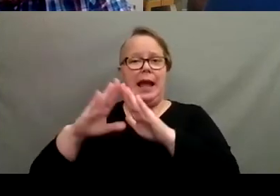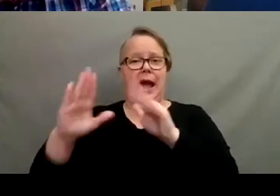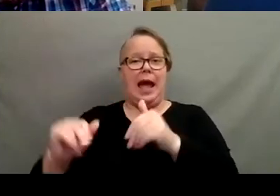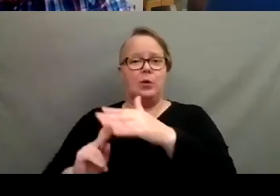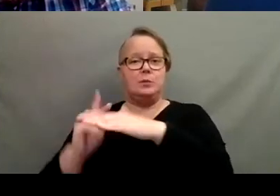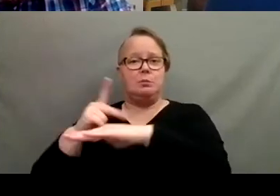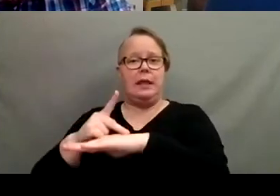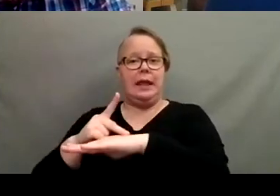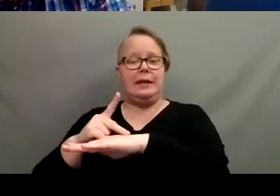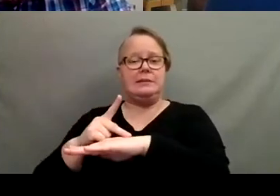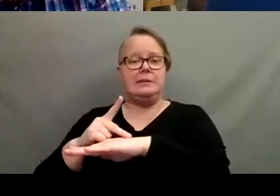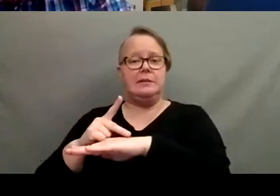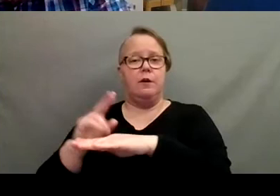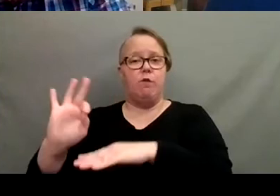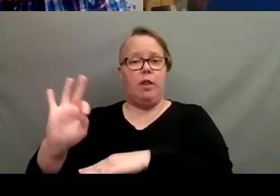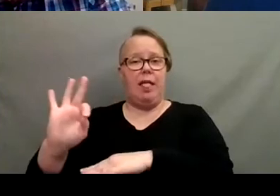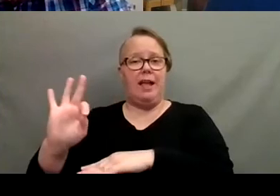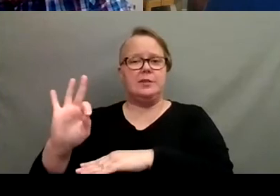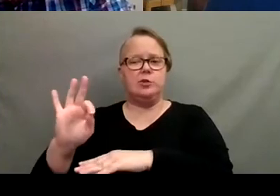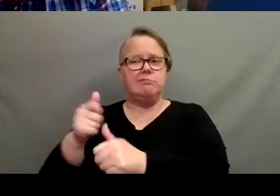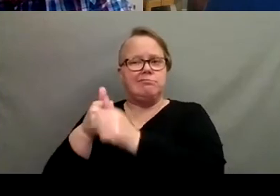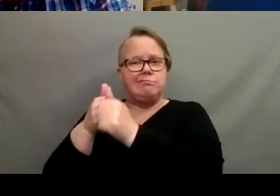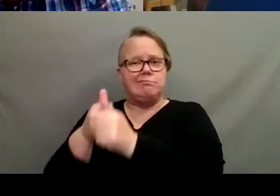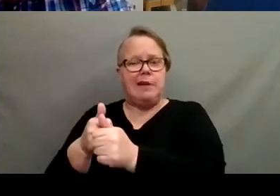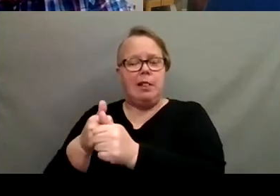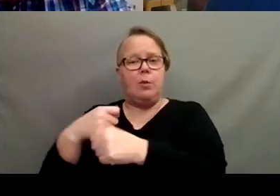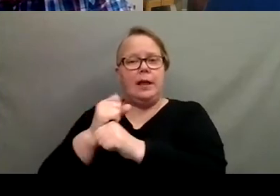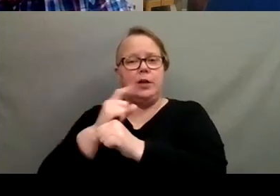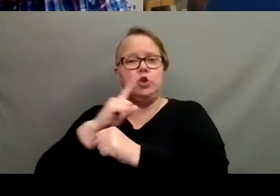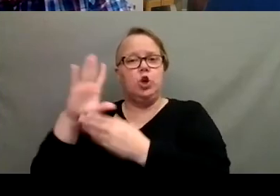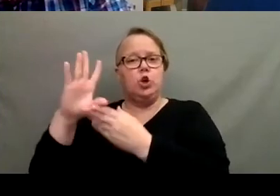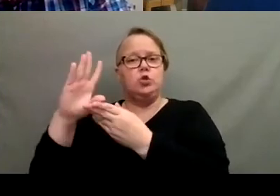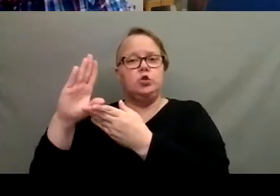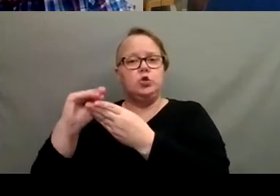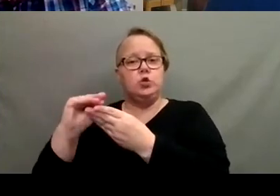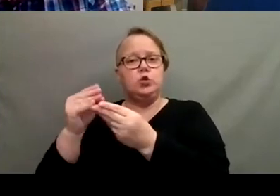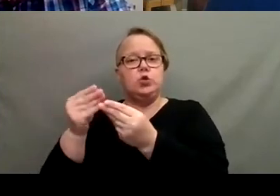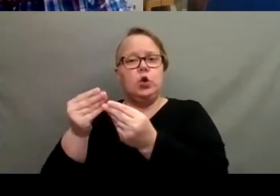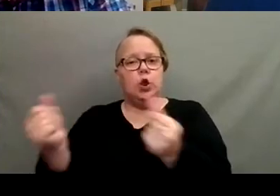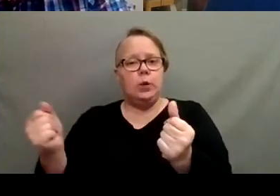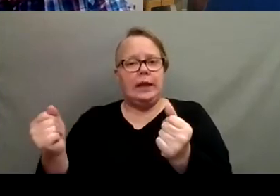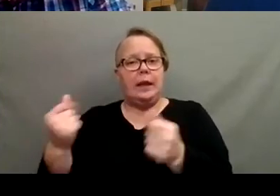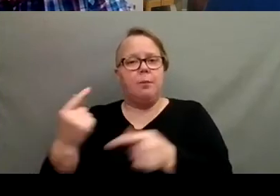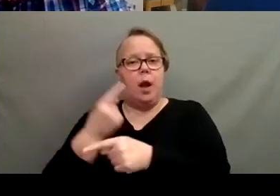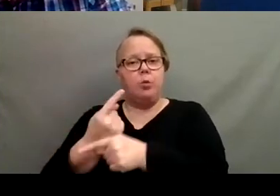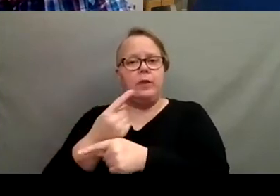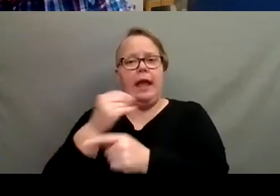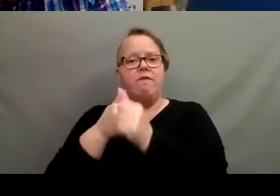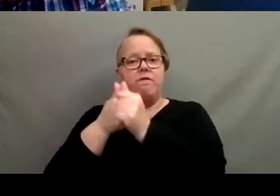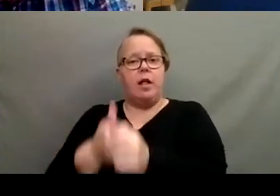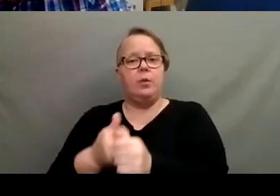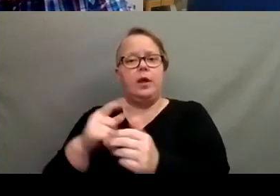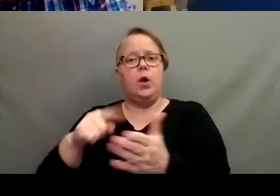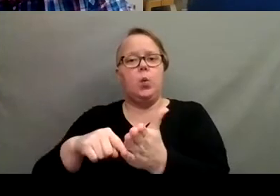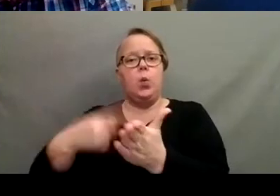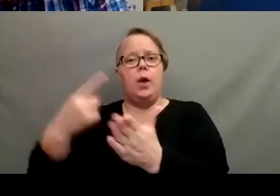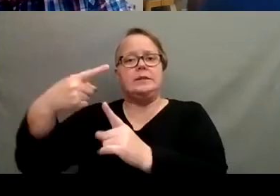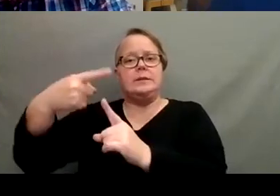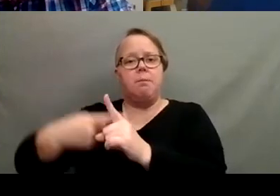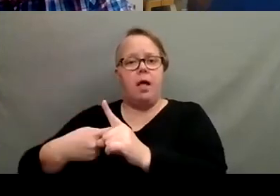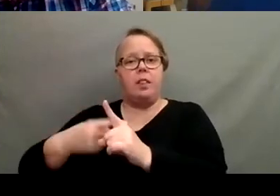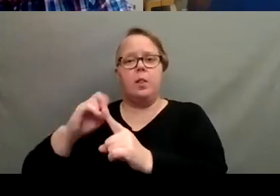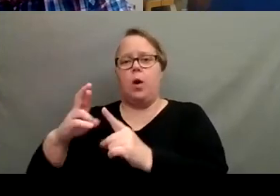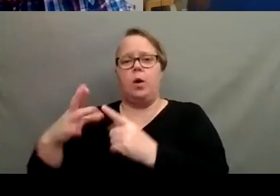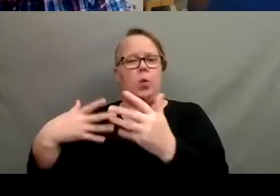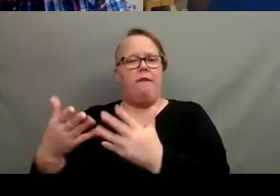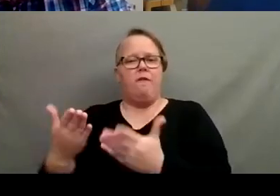follow the rate on the package, make sure diluting it properly, and following kind of the once a month or however much